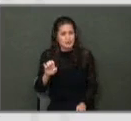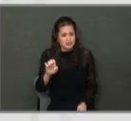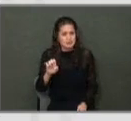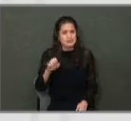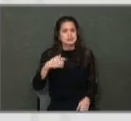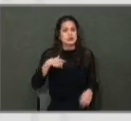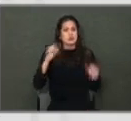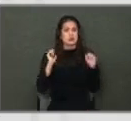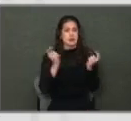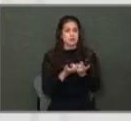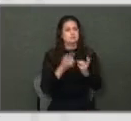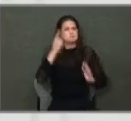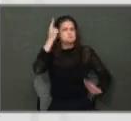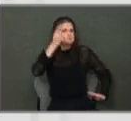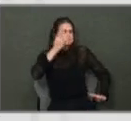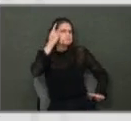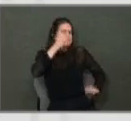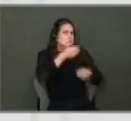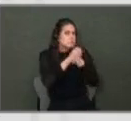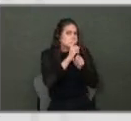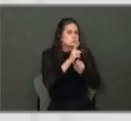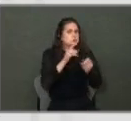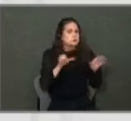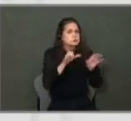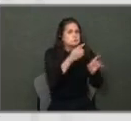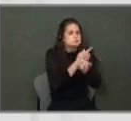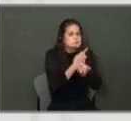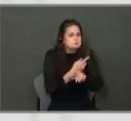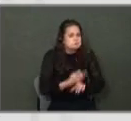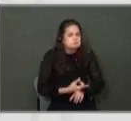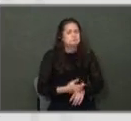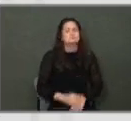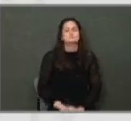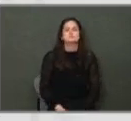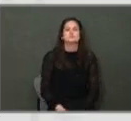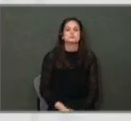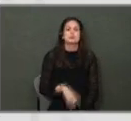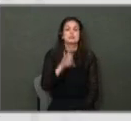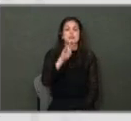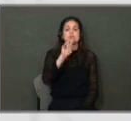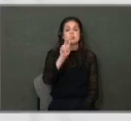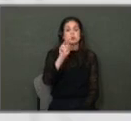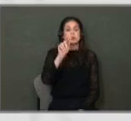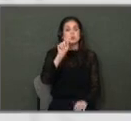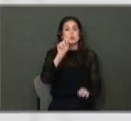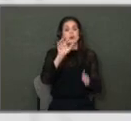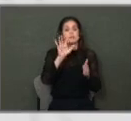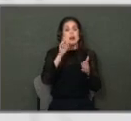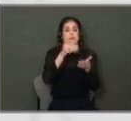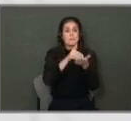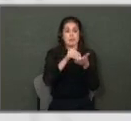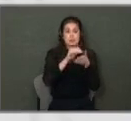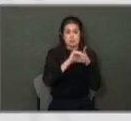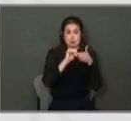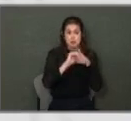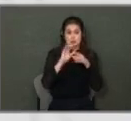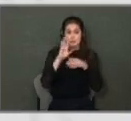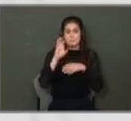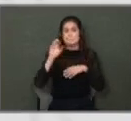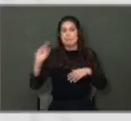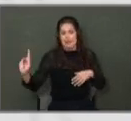the council is being very thoughtful about that conversation and how we do that. So, $72.5 million back to the ratepayers.